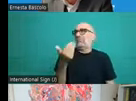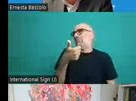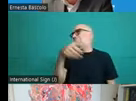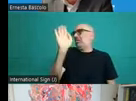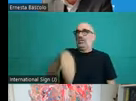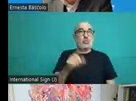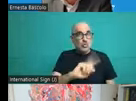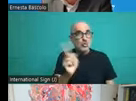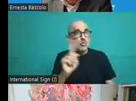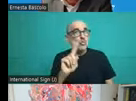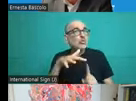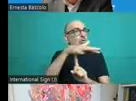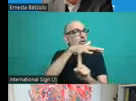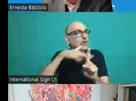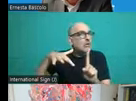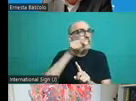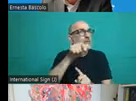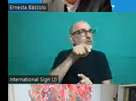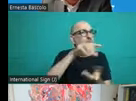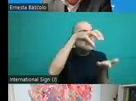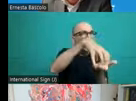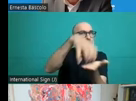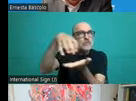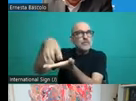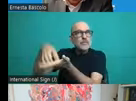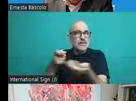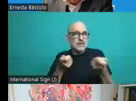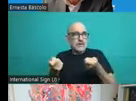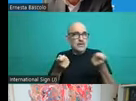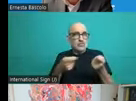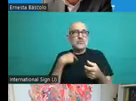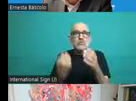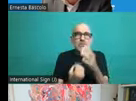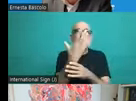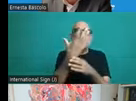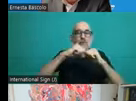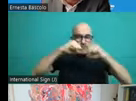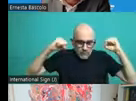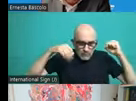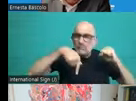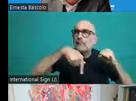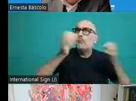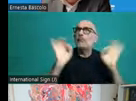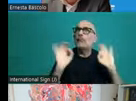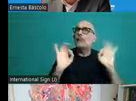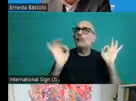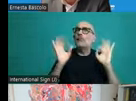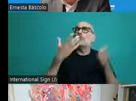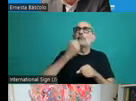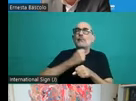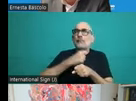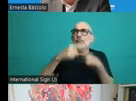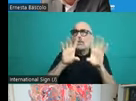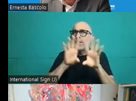where these regulatory agencies appear. They are a consequence of the reform agenda in each of these countries.